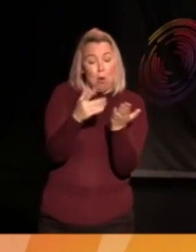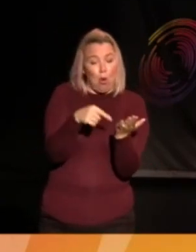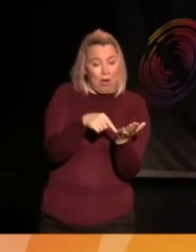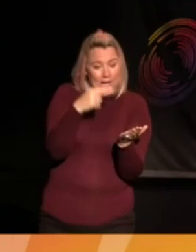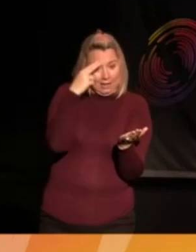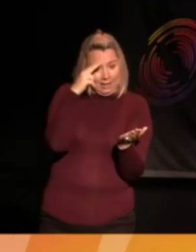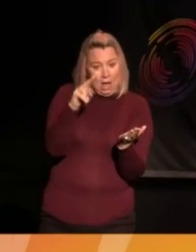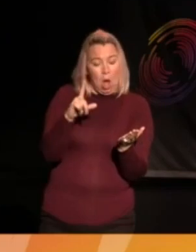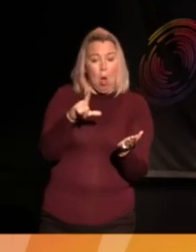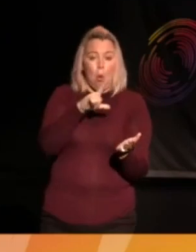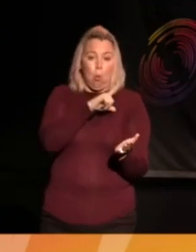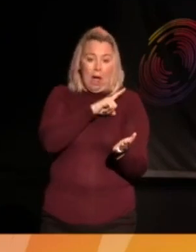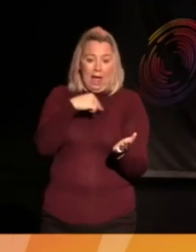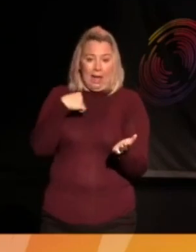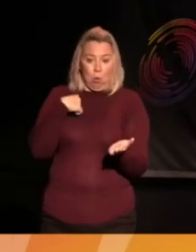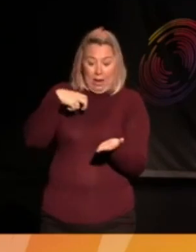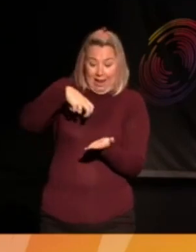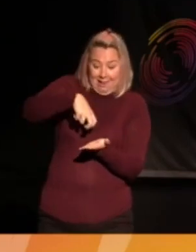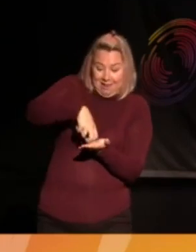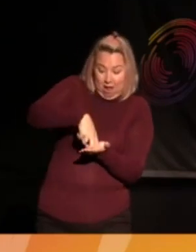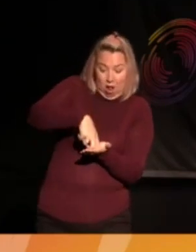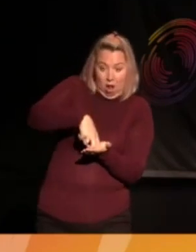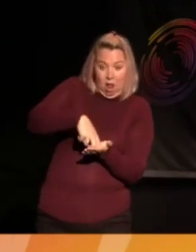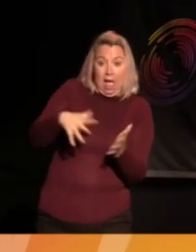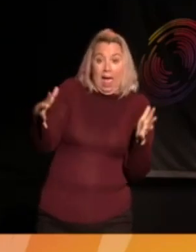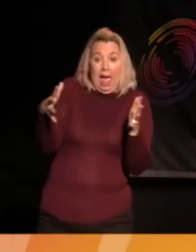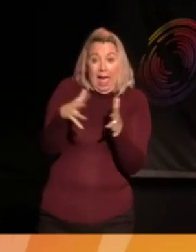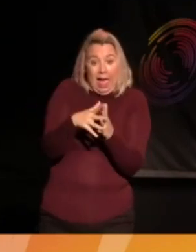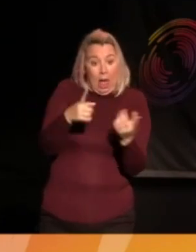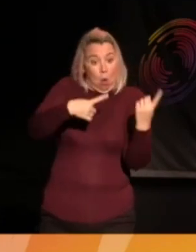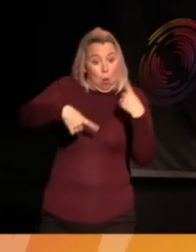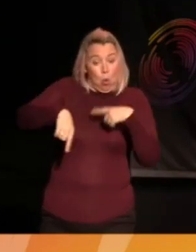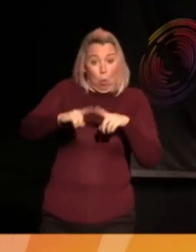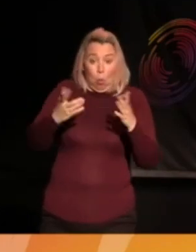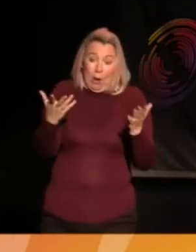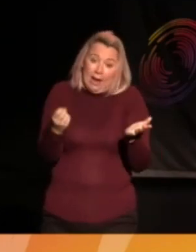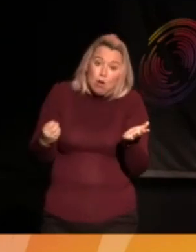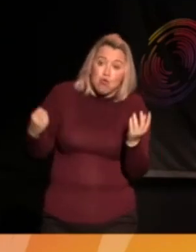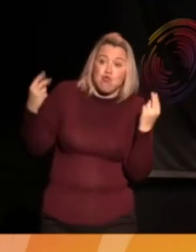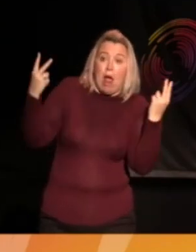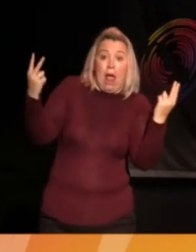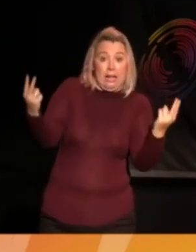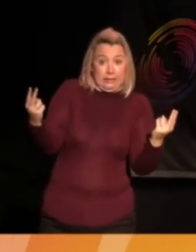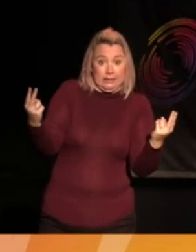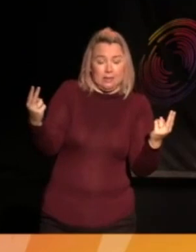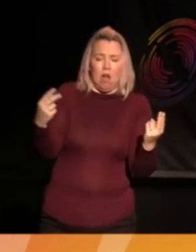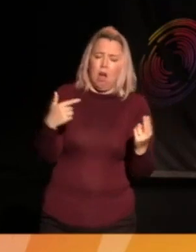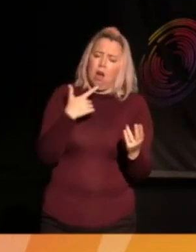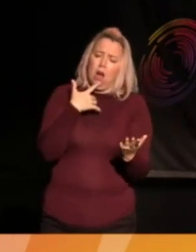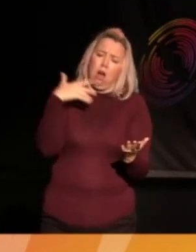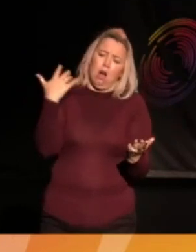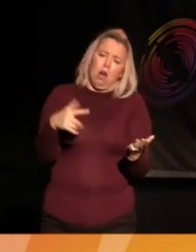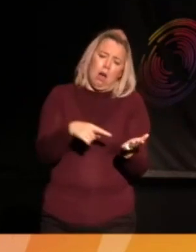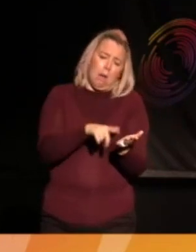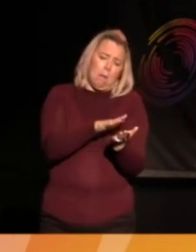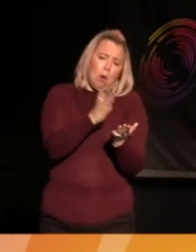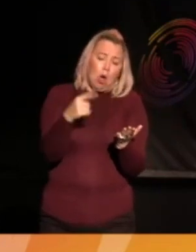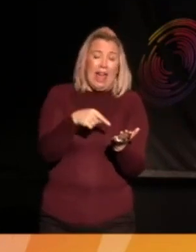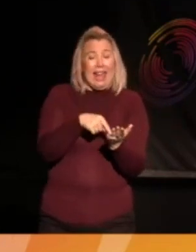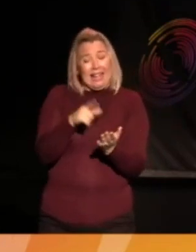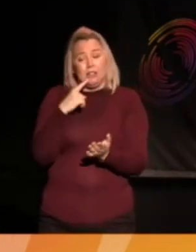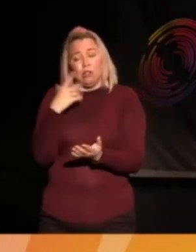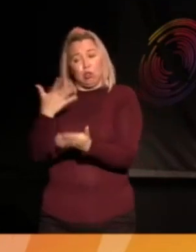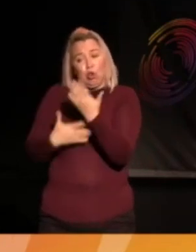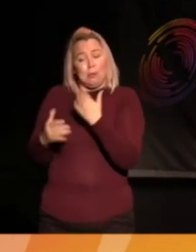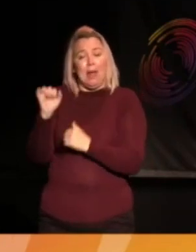Why We Kneel, How We Rise and I would absolutely recommend it to anybody but what he talks of is a sort of a life of weariness,